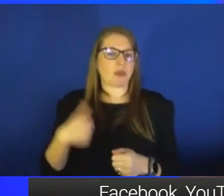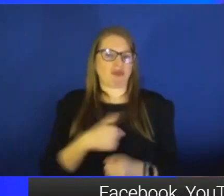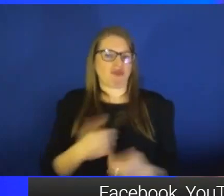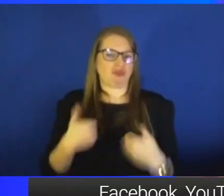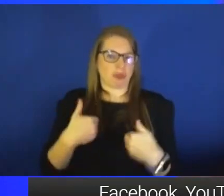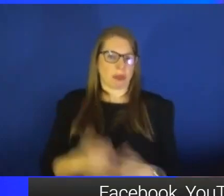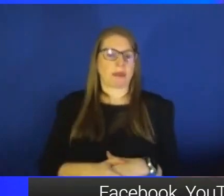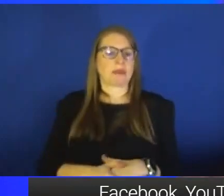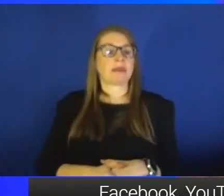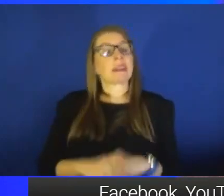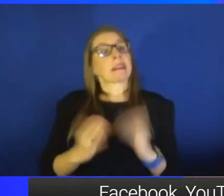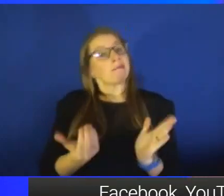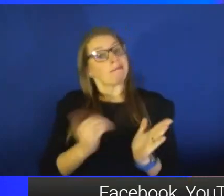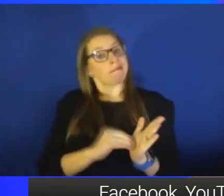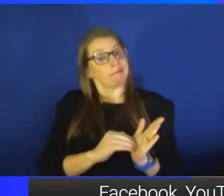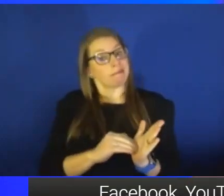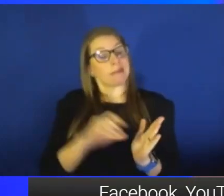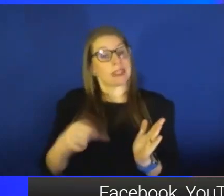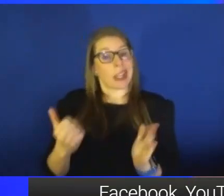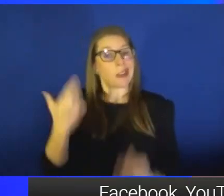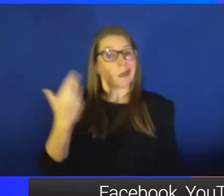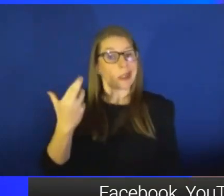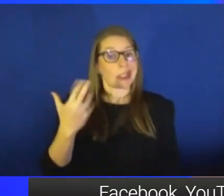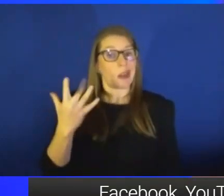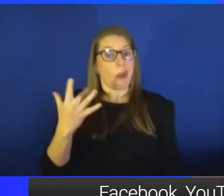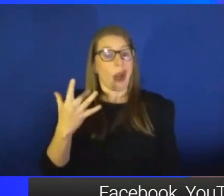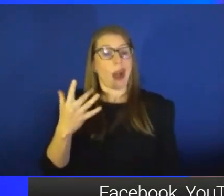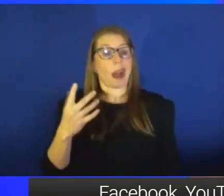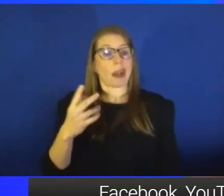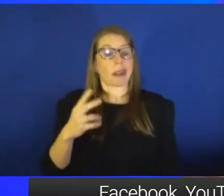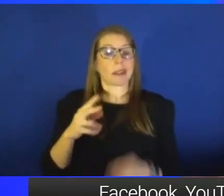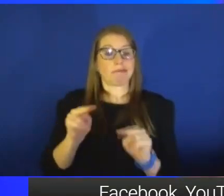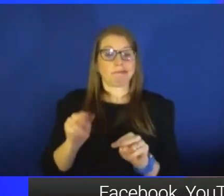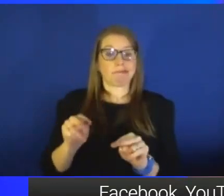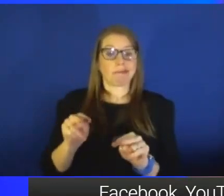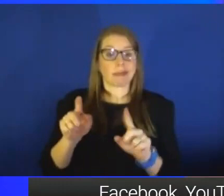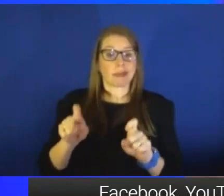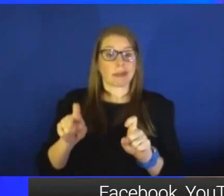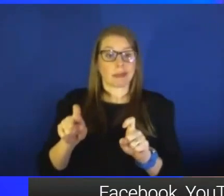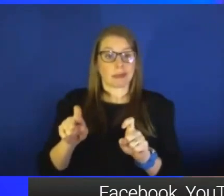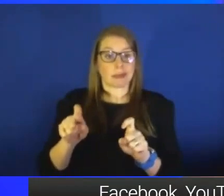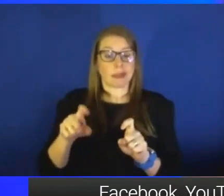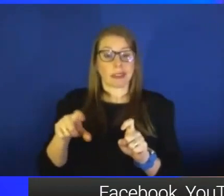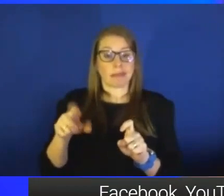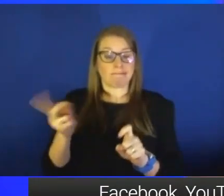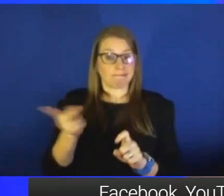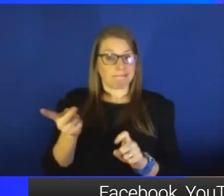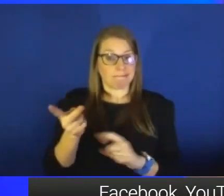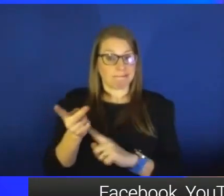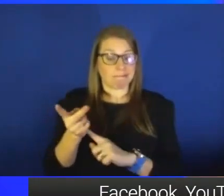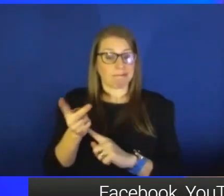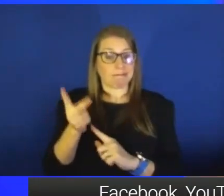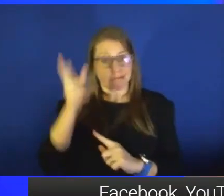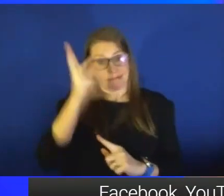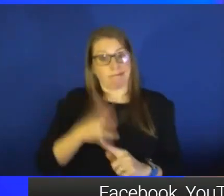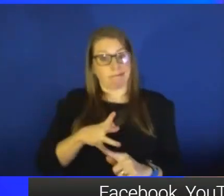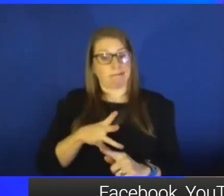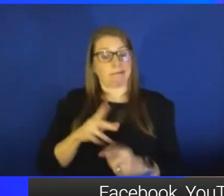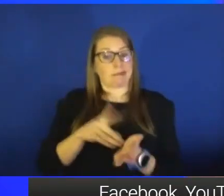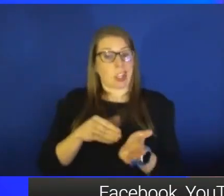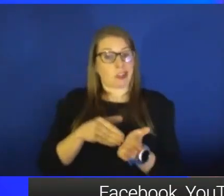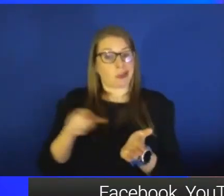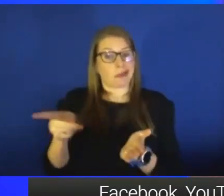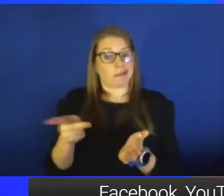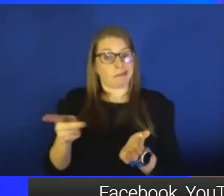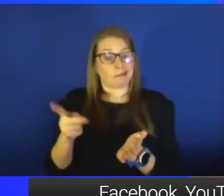which, again, is another reason why the surveillance testing that the other guests on the panel today, that the work that they're doing can be really, really